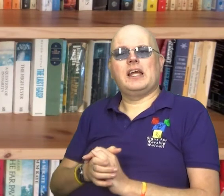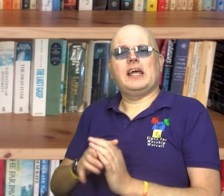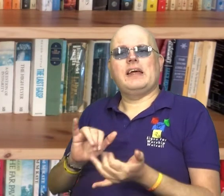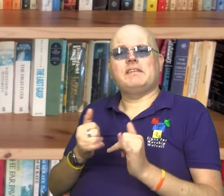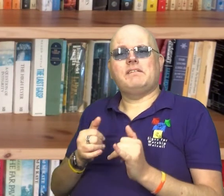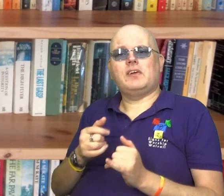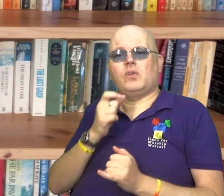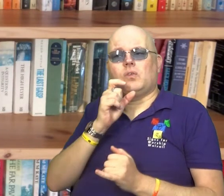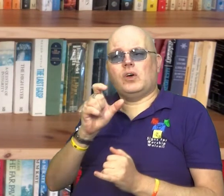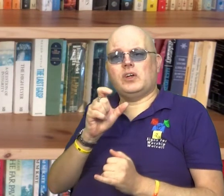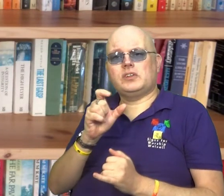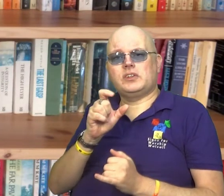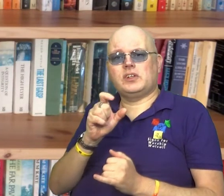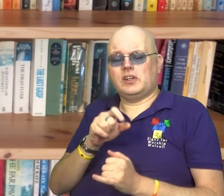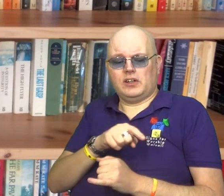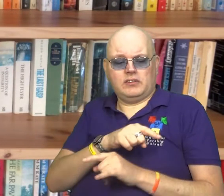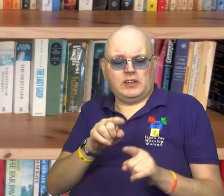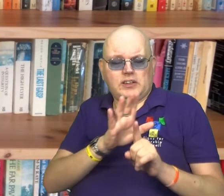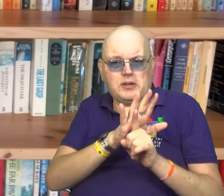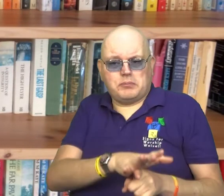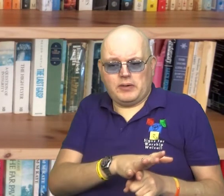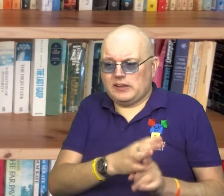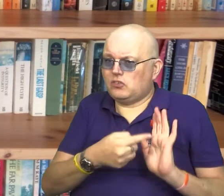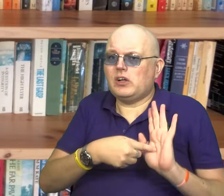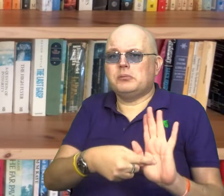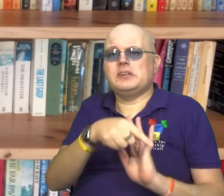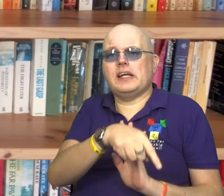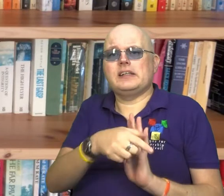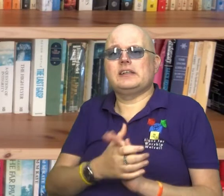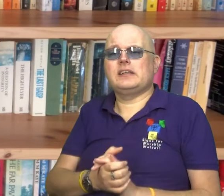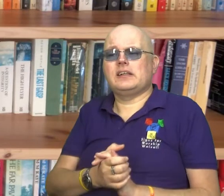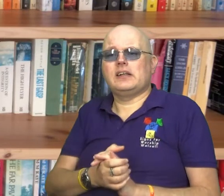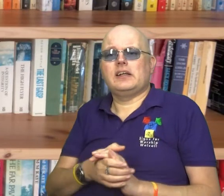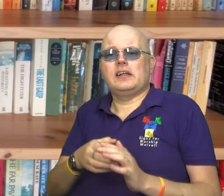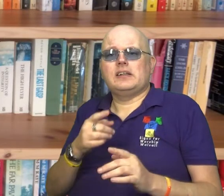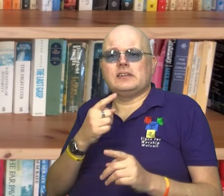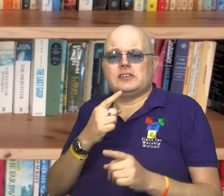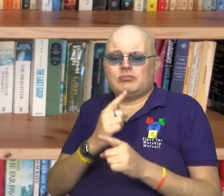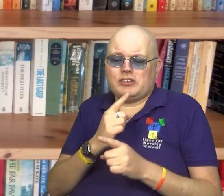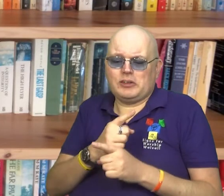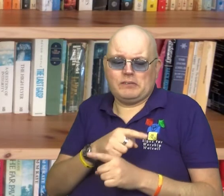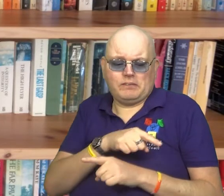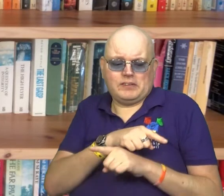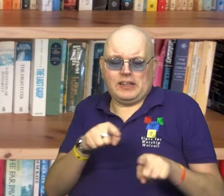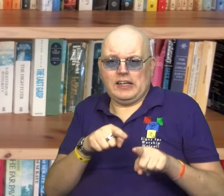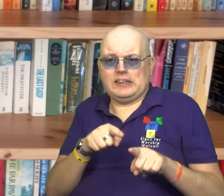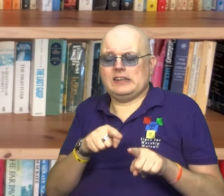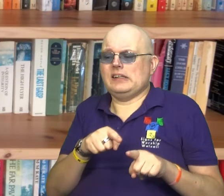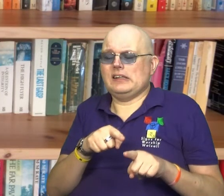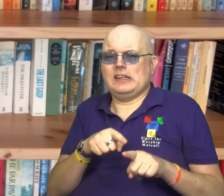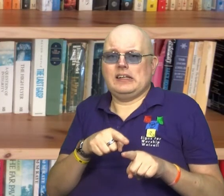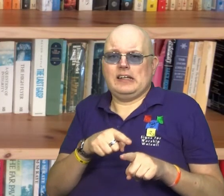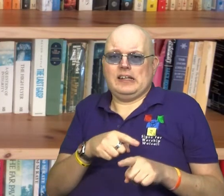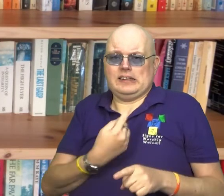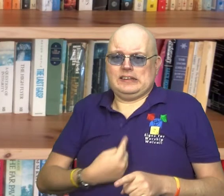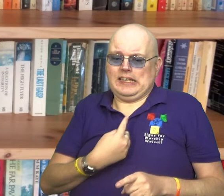It may be words on behalf of the oppressed and downtrodden, speaking for people who, for